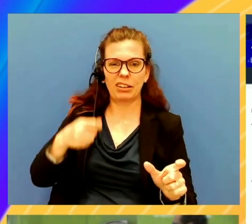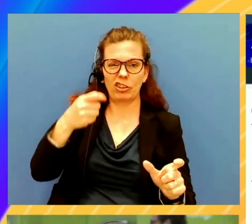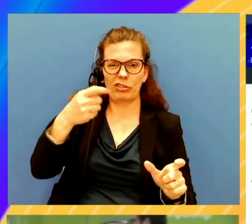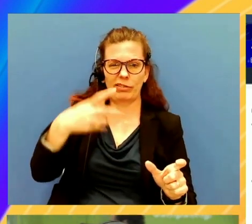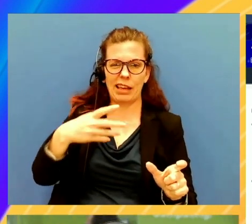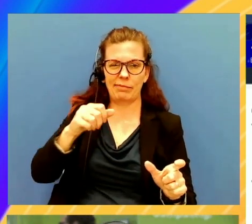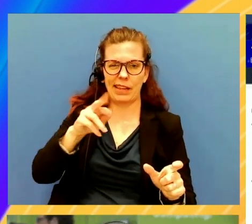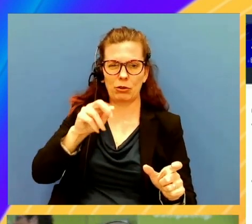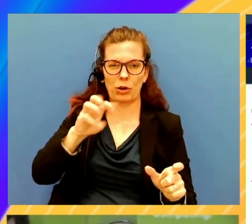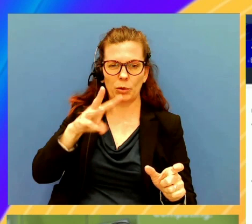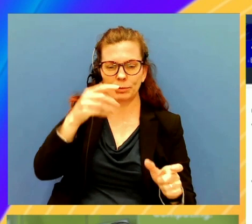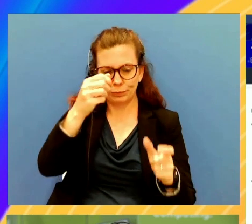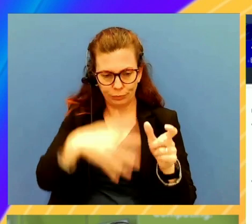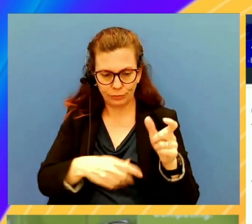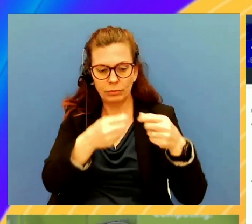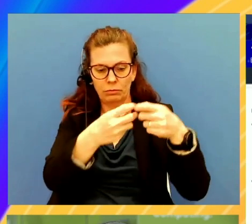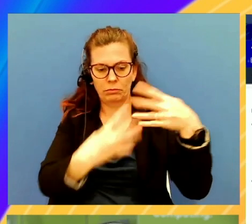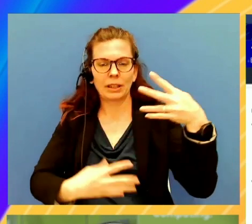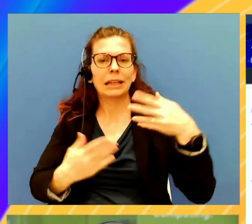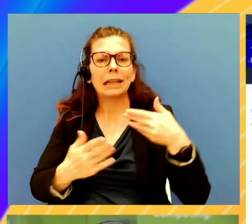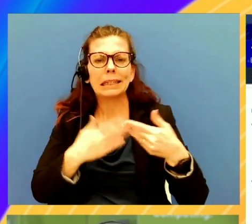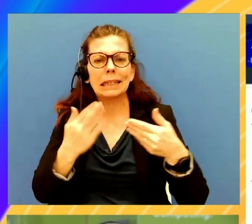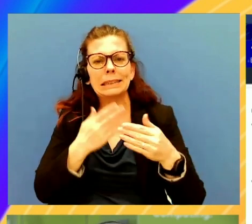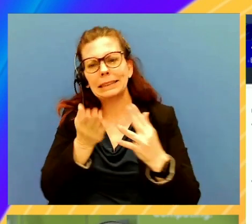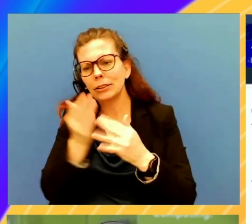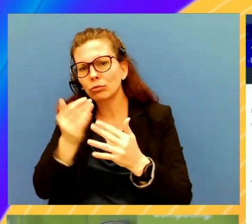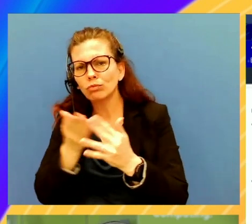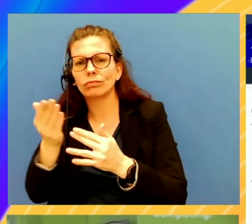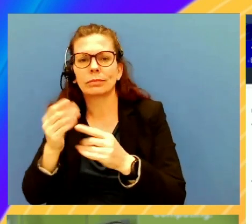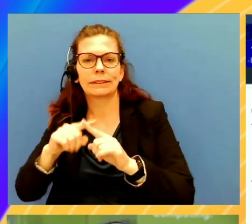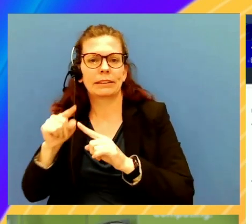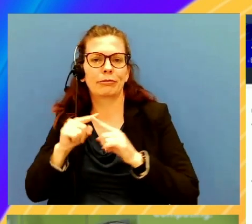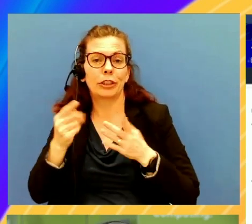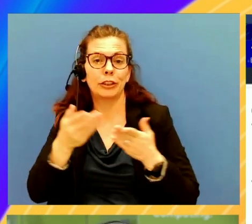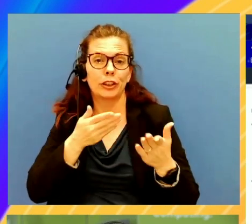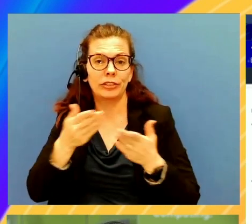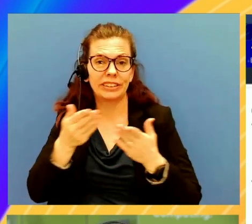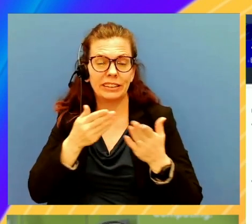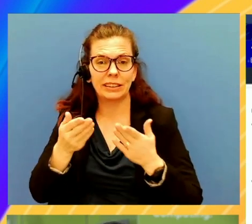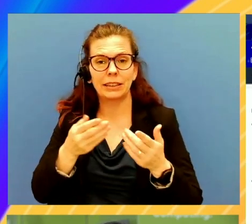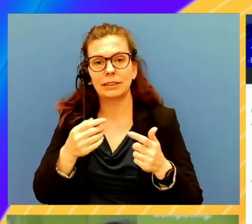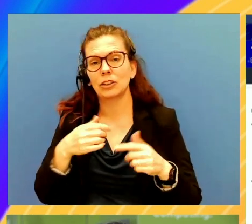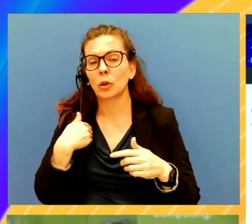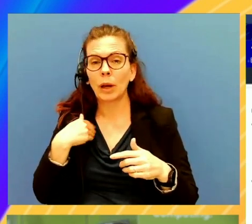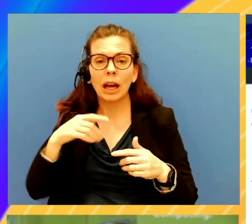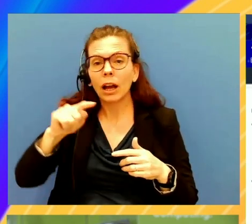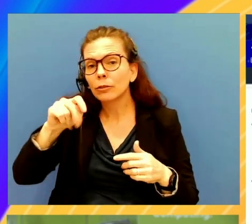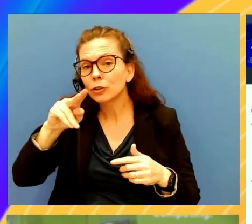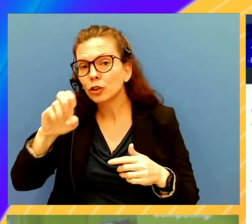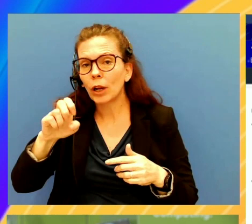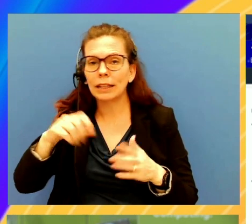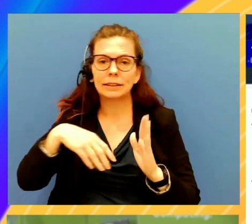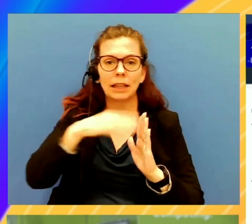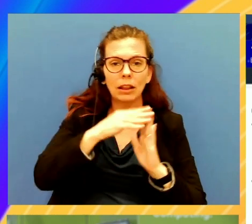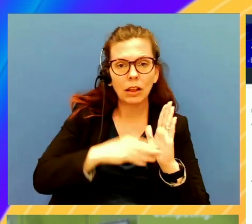you're able to, like, easily navigate it from one service to the other, look at the metrics, look at the traces, and look at the logs.